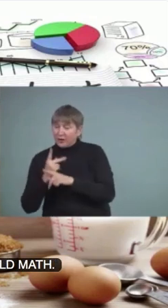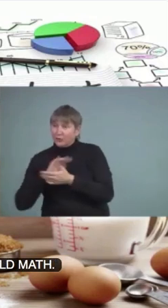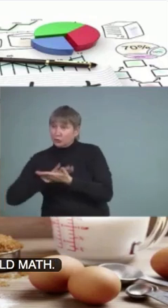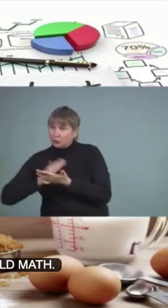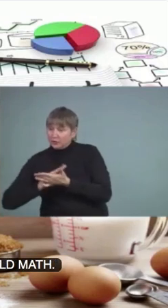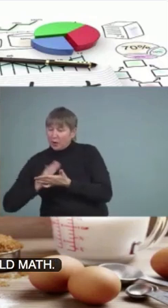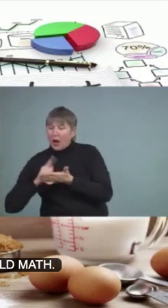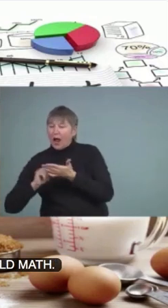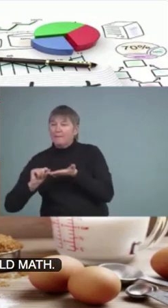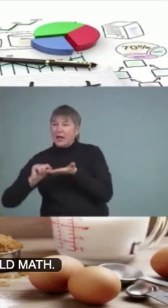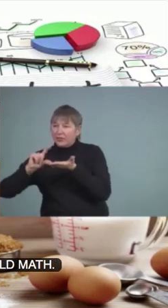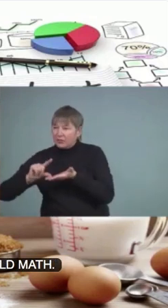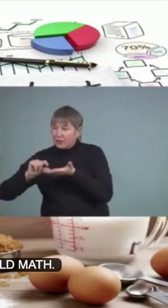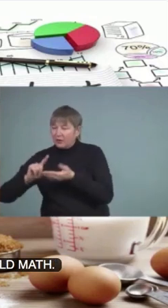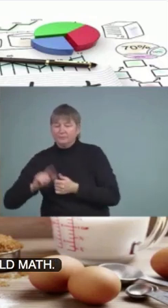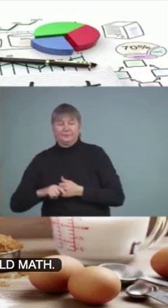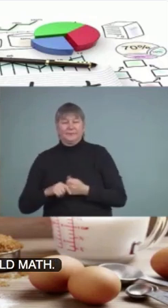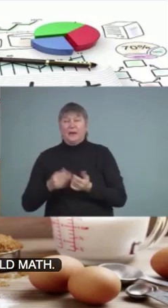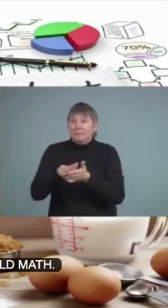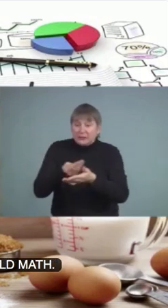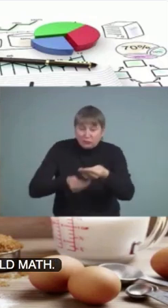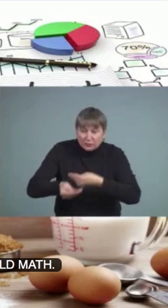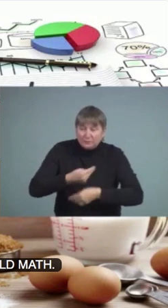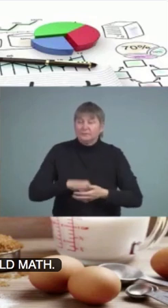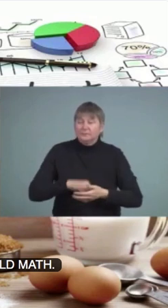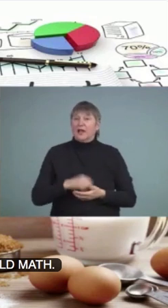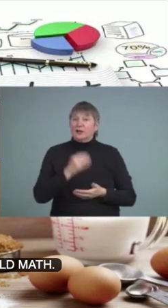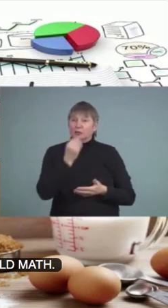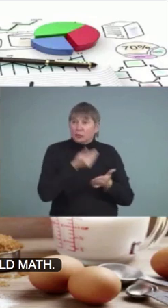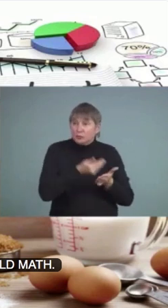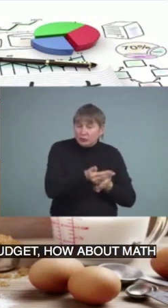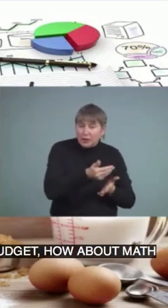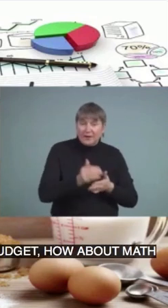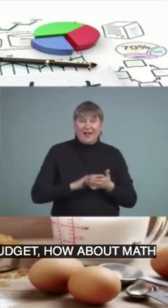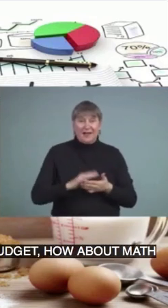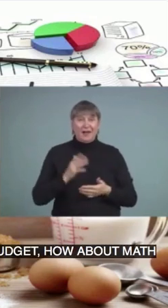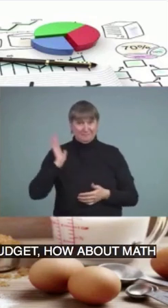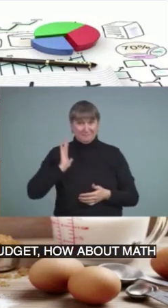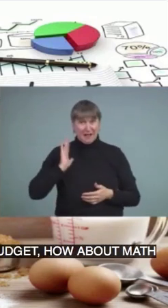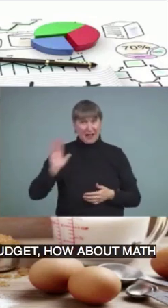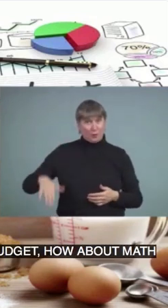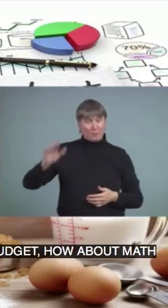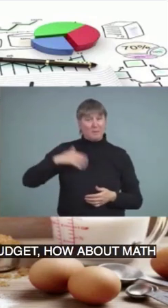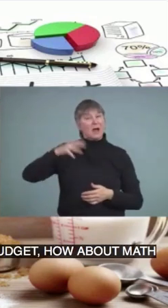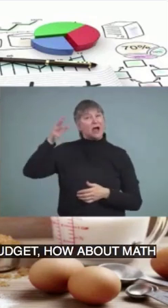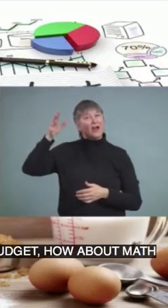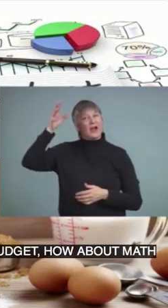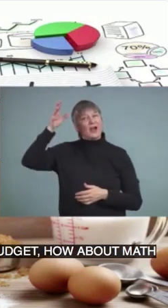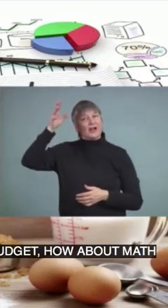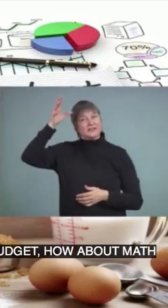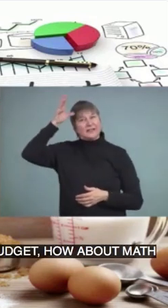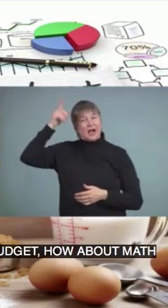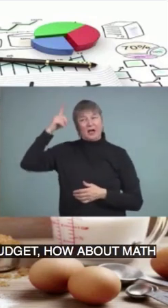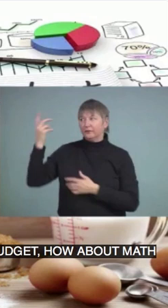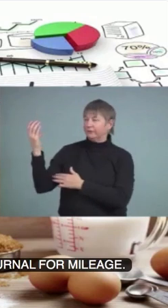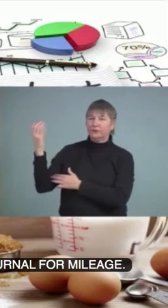with budget? How about math with grocery shopping? I know my dad used to make us fill out this little journal for mileage. My brother and